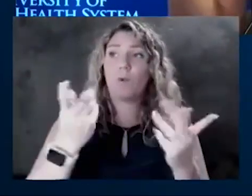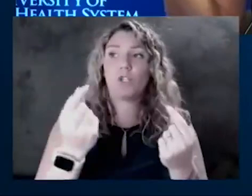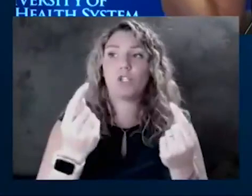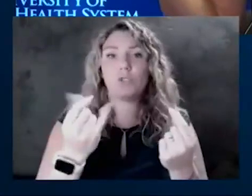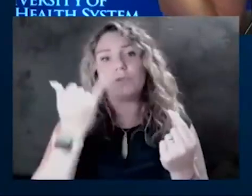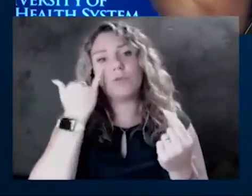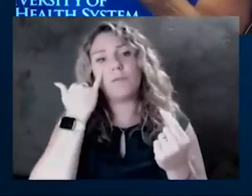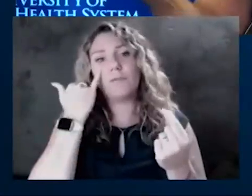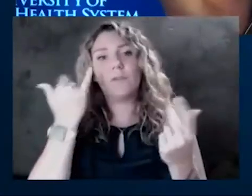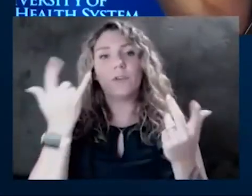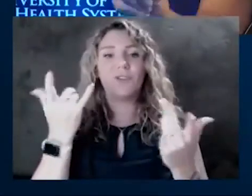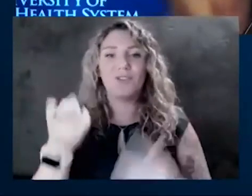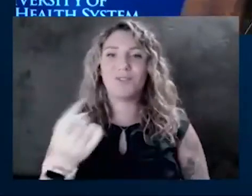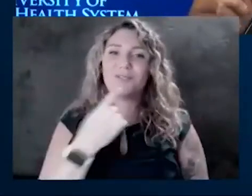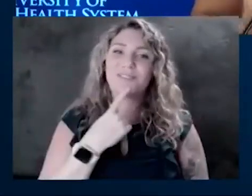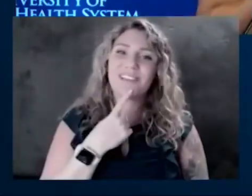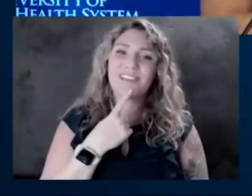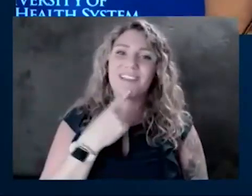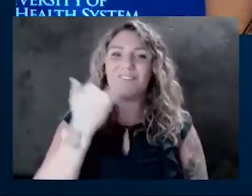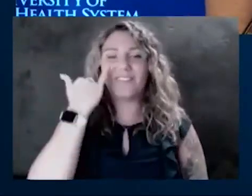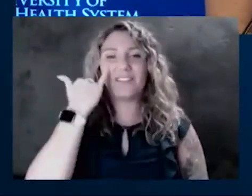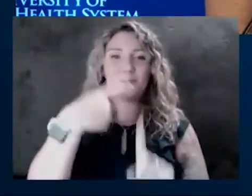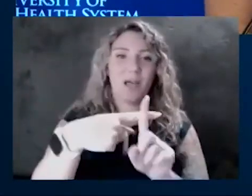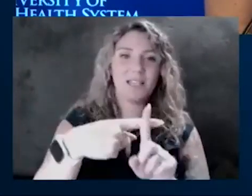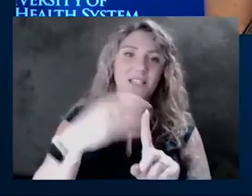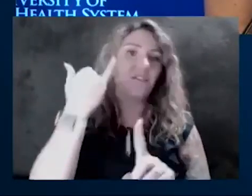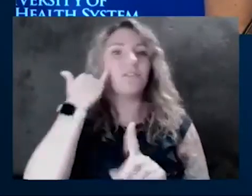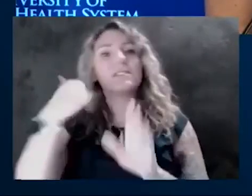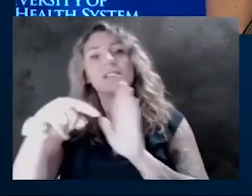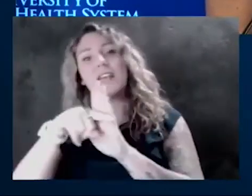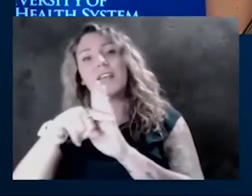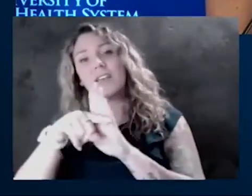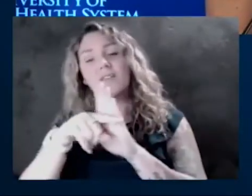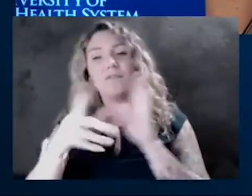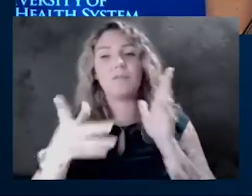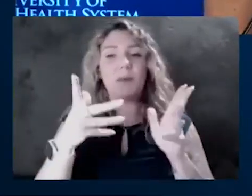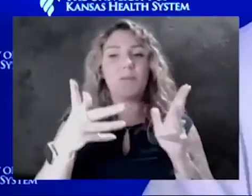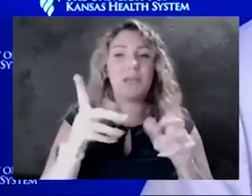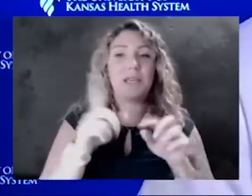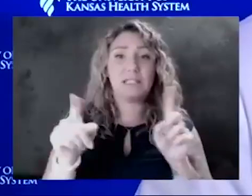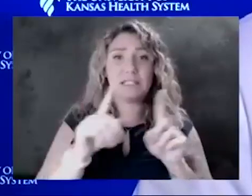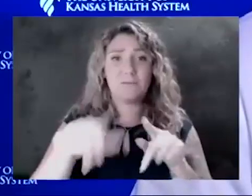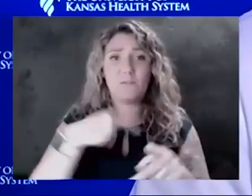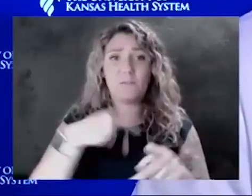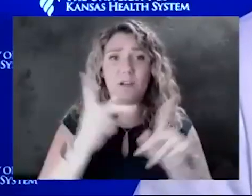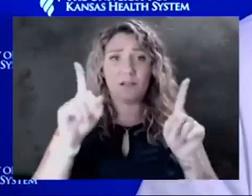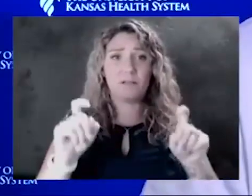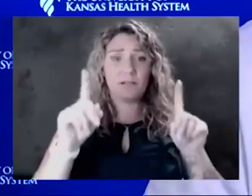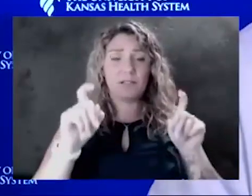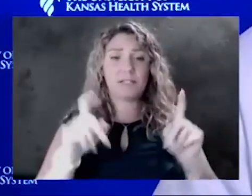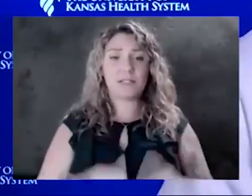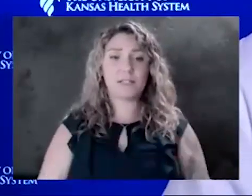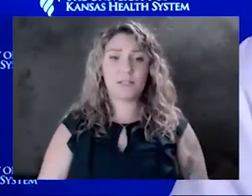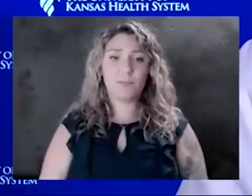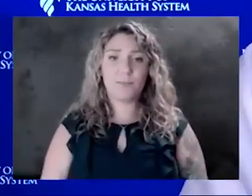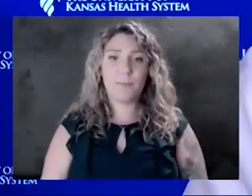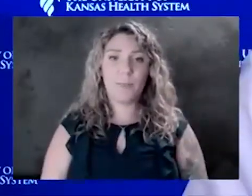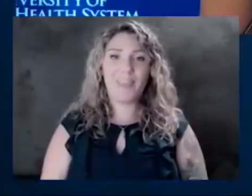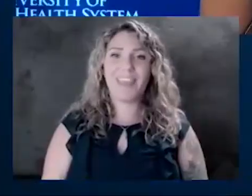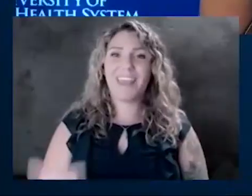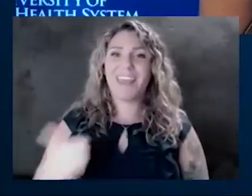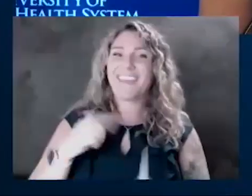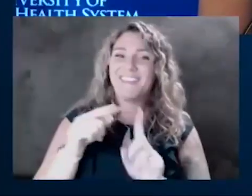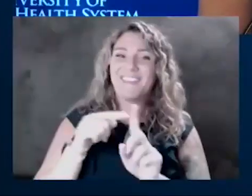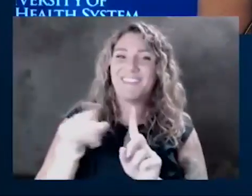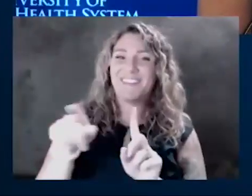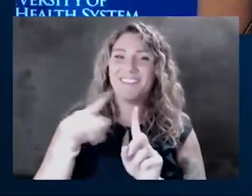always say, if it's a positive, it's a positive, it's a negative, maybe get a different type of test? Yeah, I'll kind of defer to Julianne